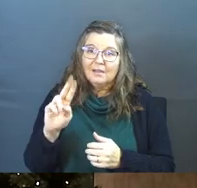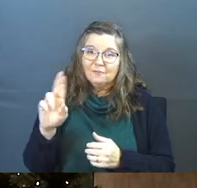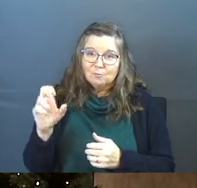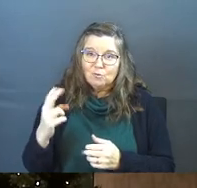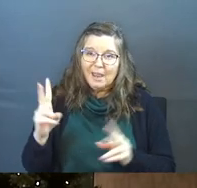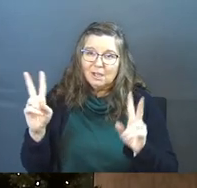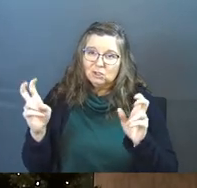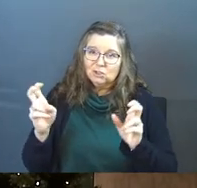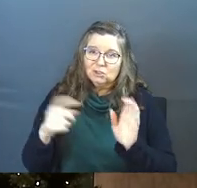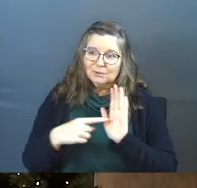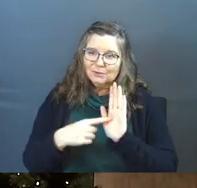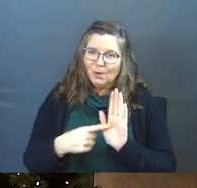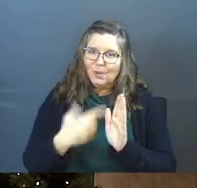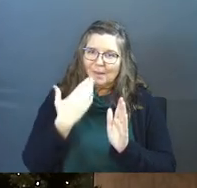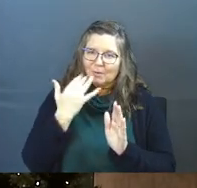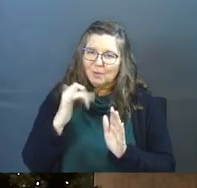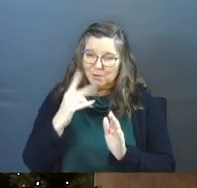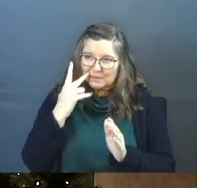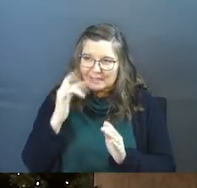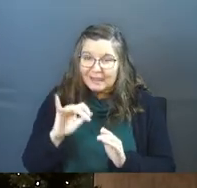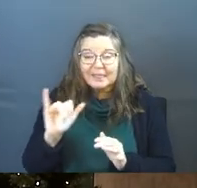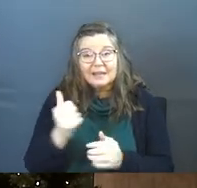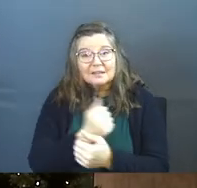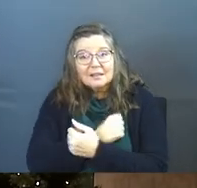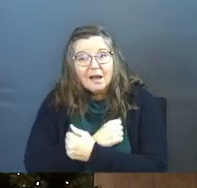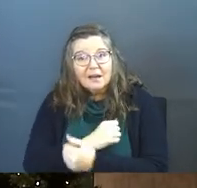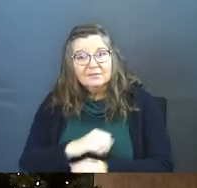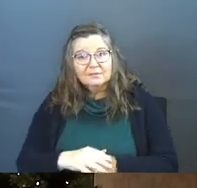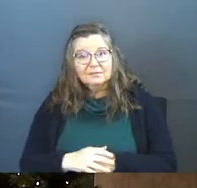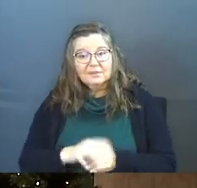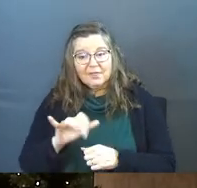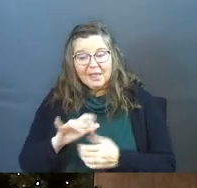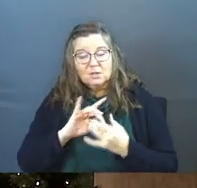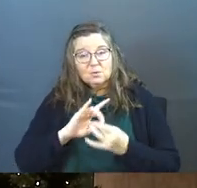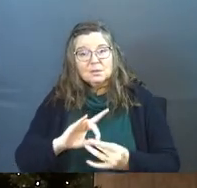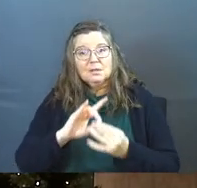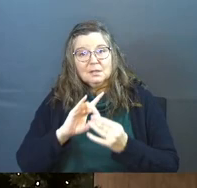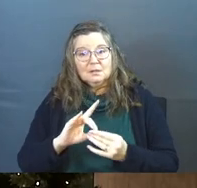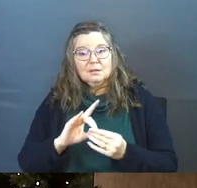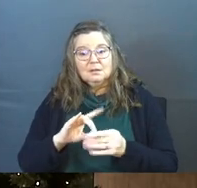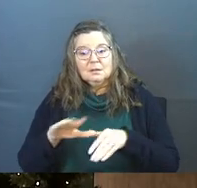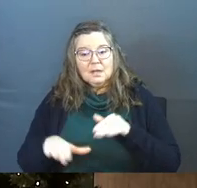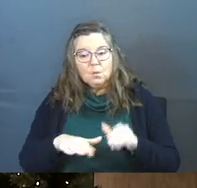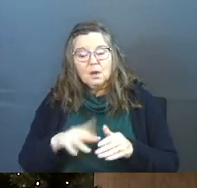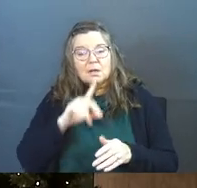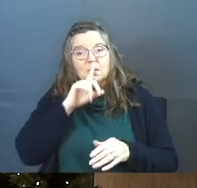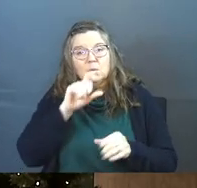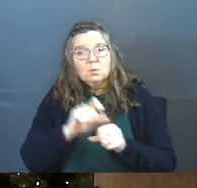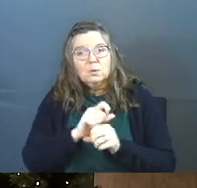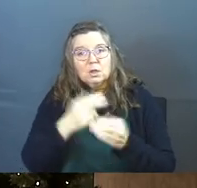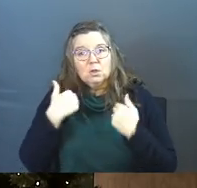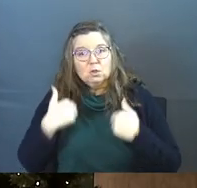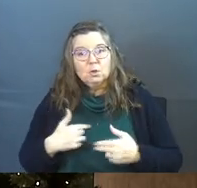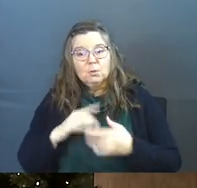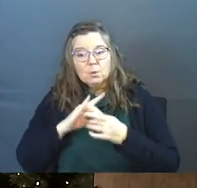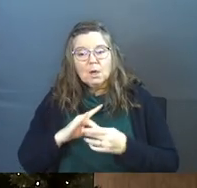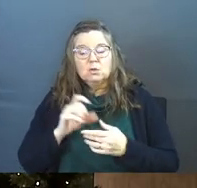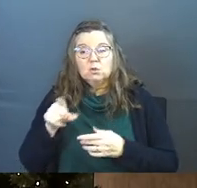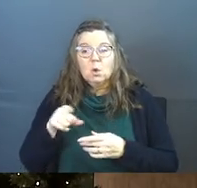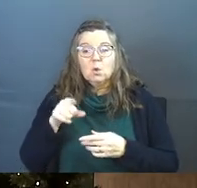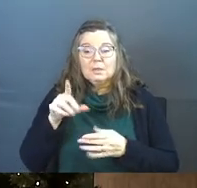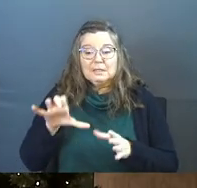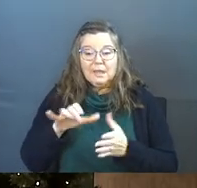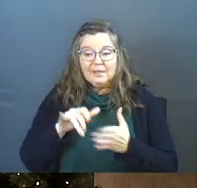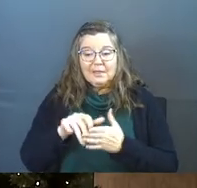Do you see this? That's love. That's relationship. That's walking in real human relationships. So he